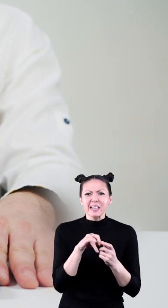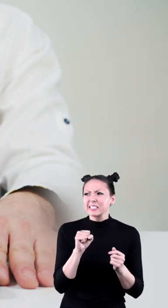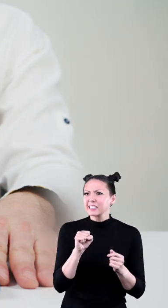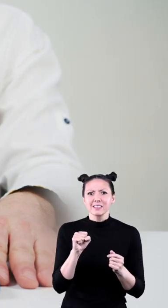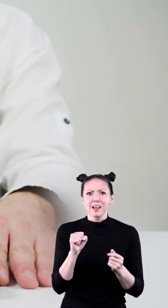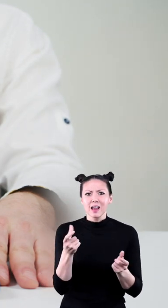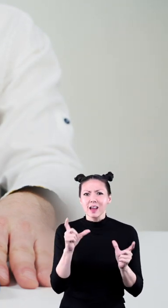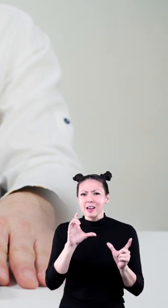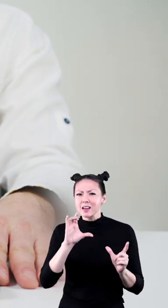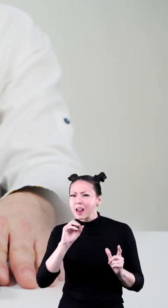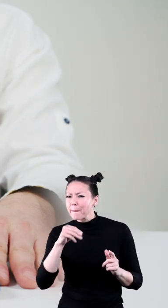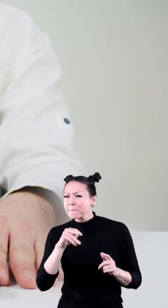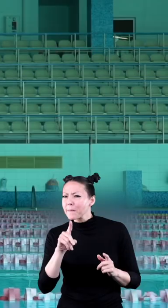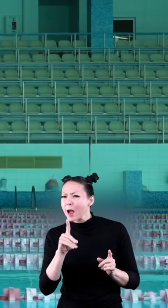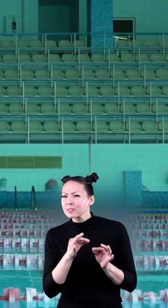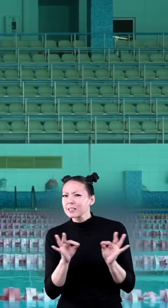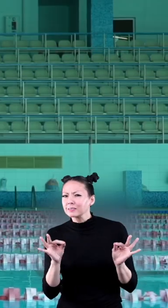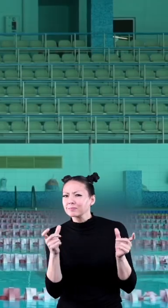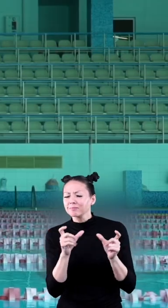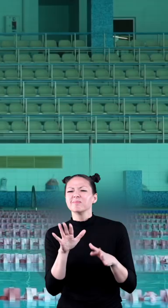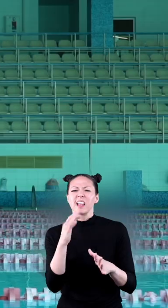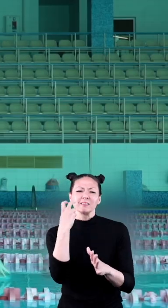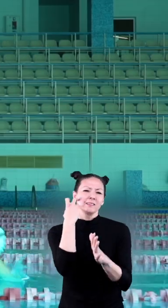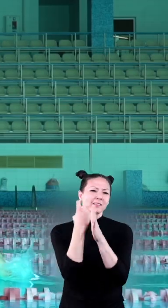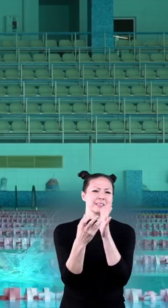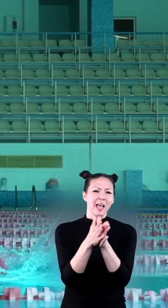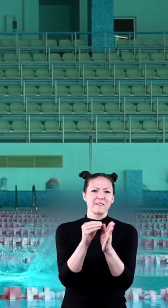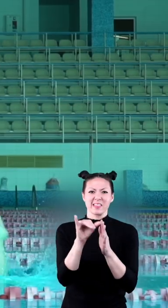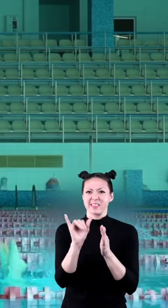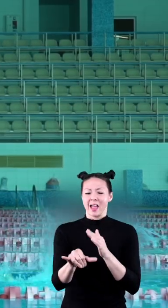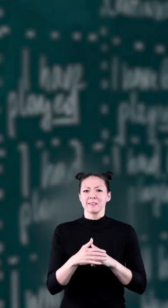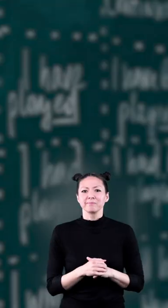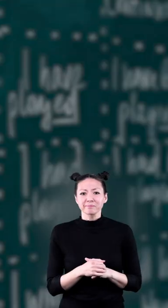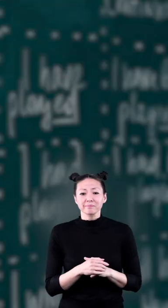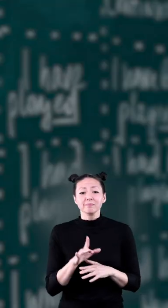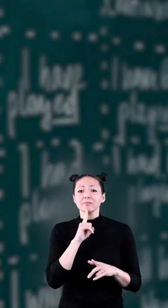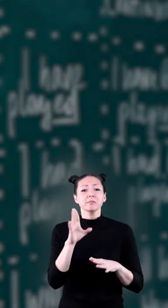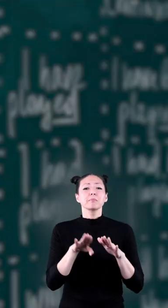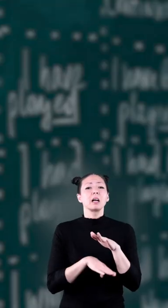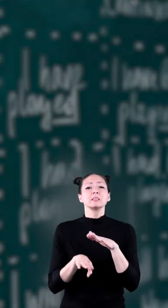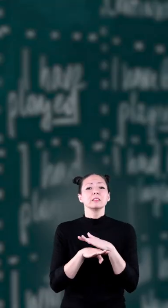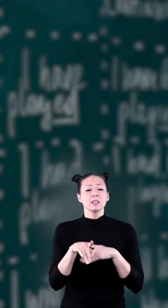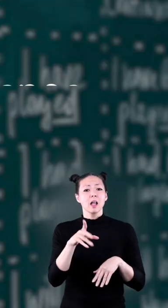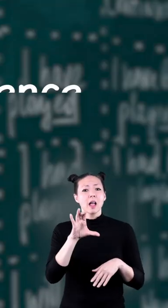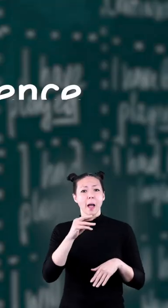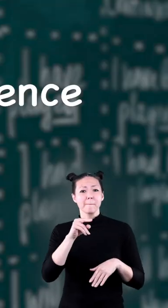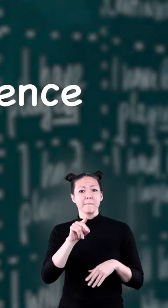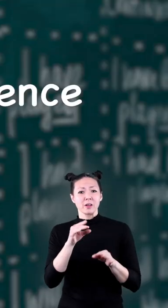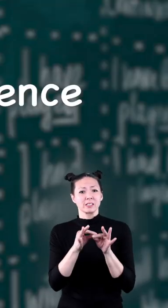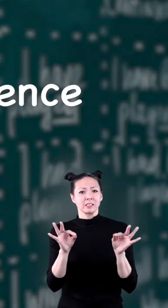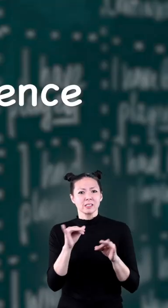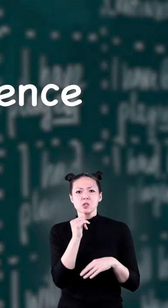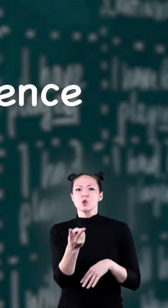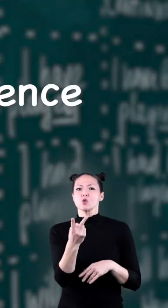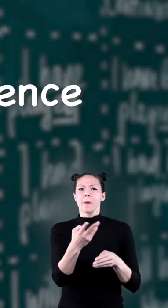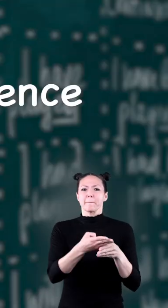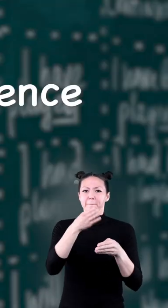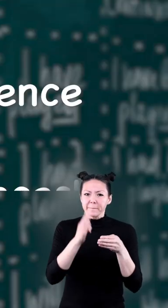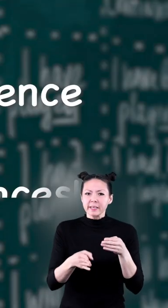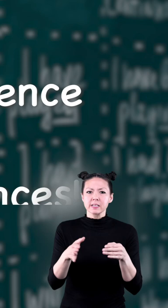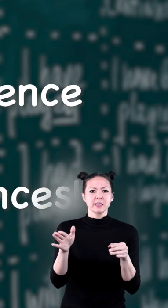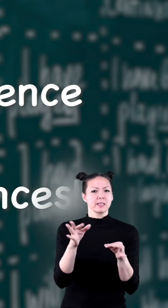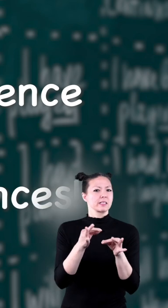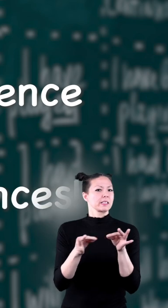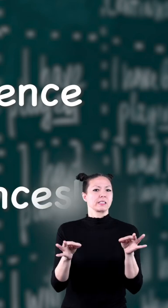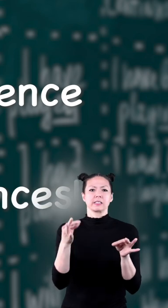is a compound sentence well let's dive into it basically a compound sentence is two complete